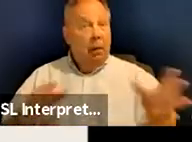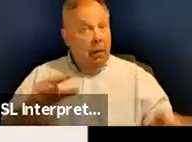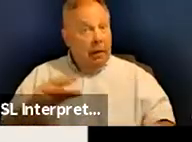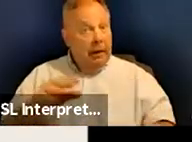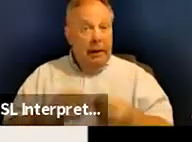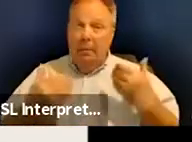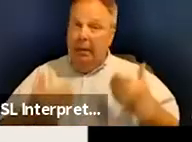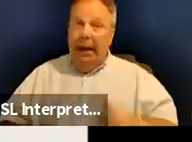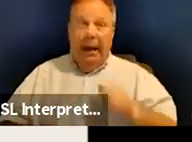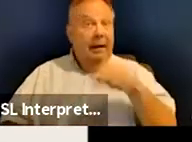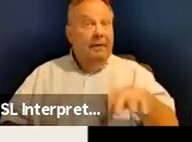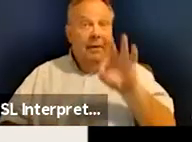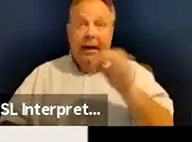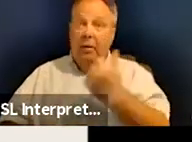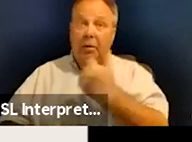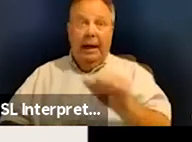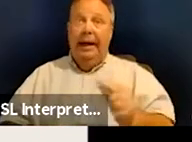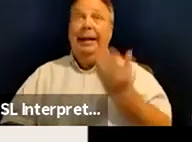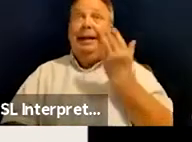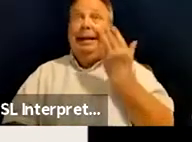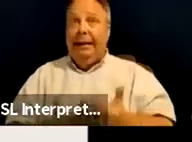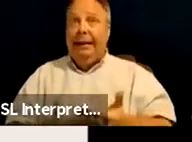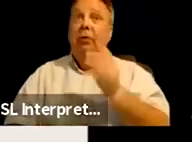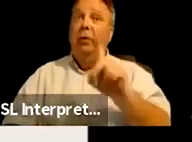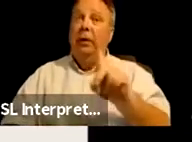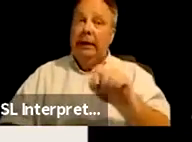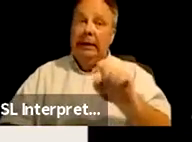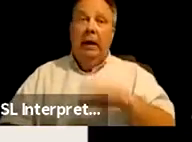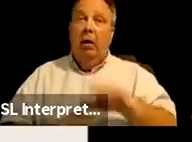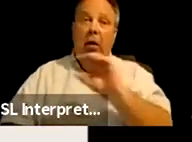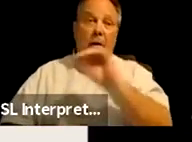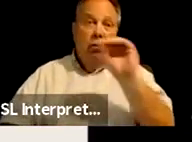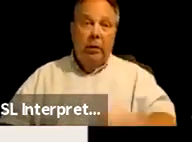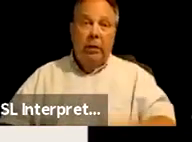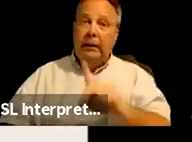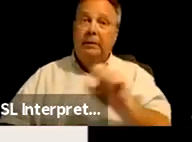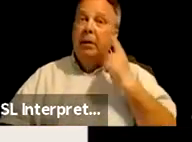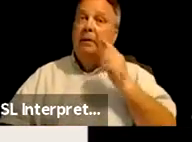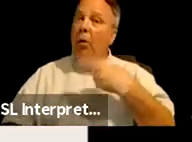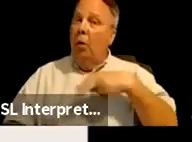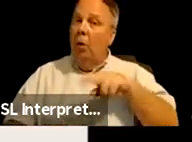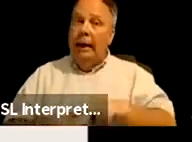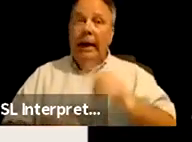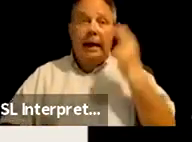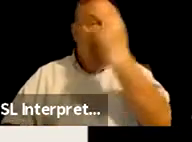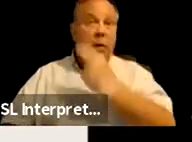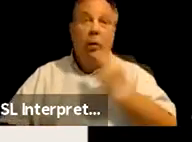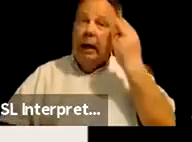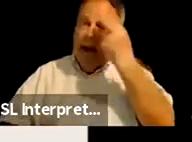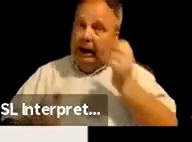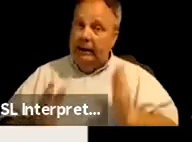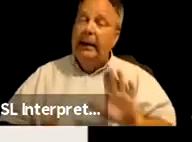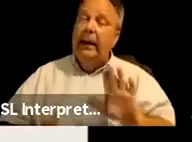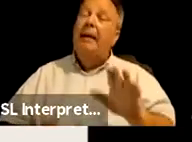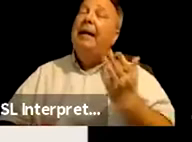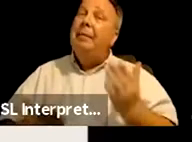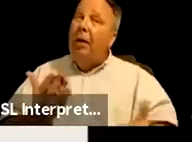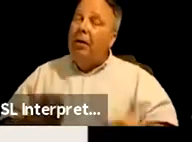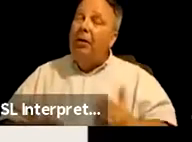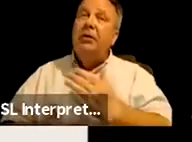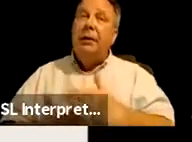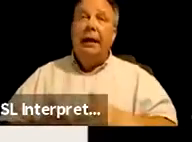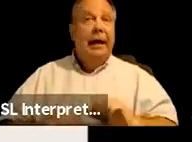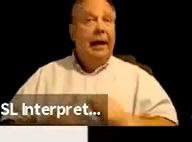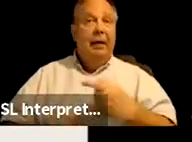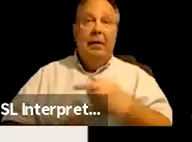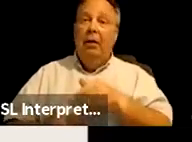haven't found any concrete data on the rates of disabilities for native Hawaiians. Um, and that's partially because of how they are